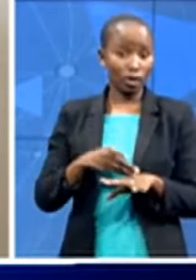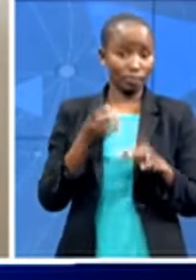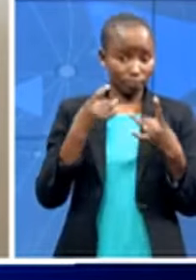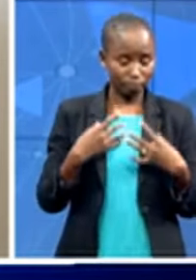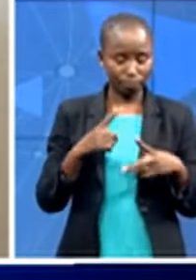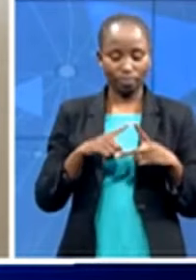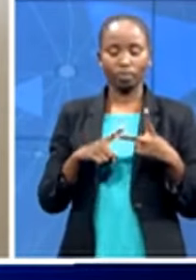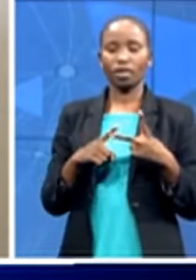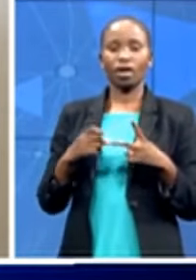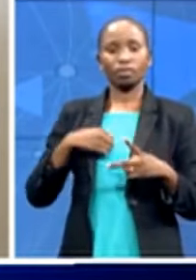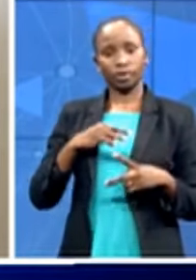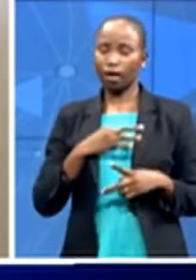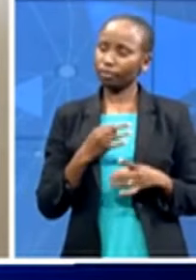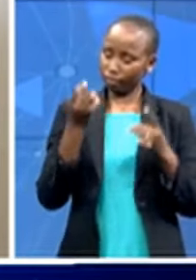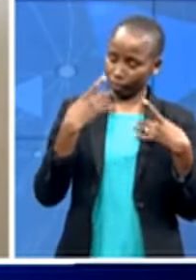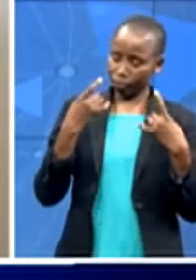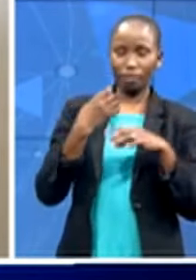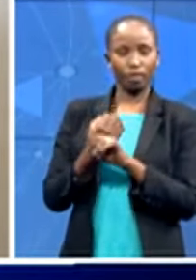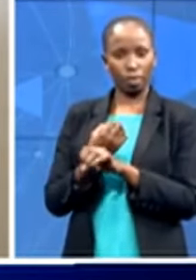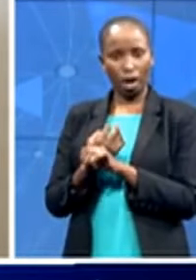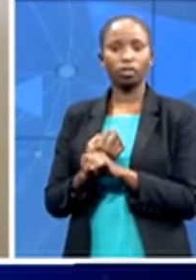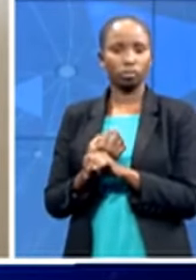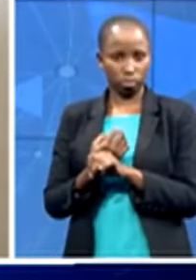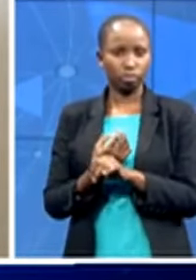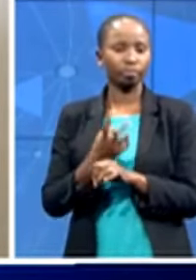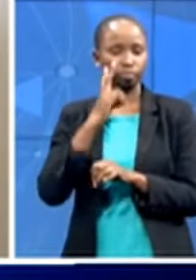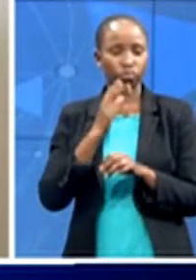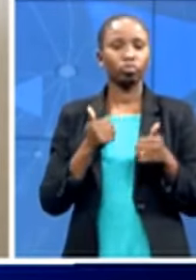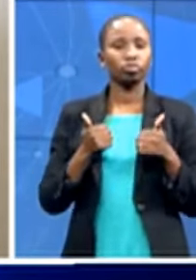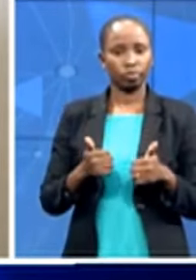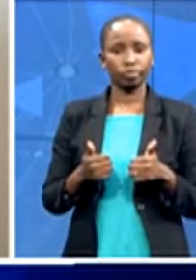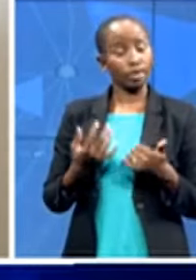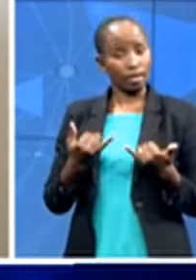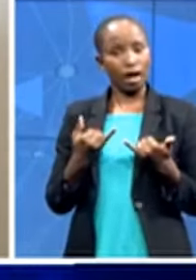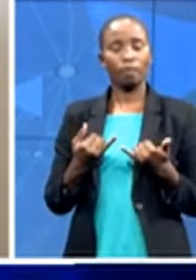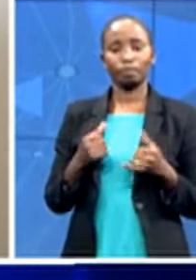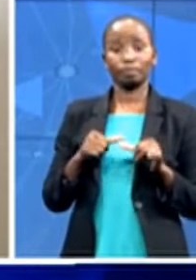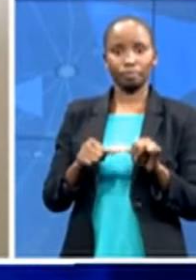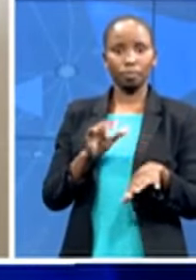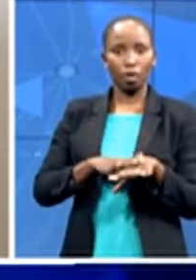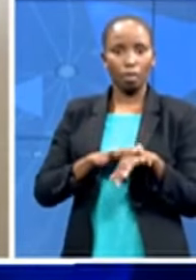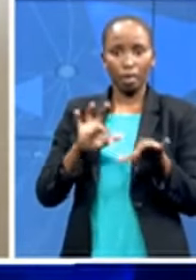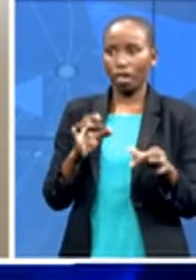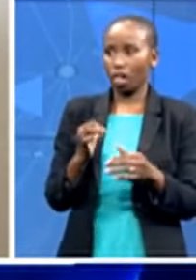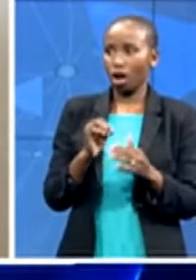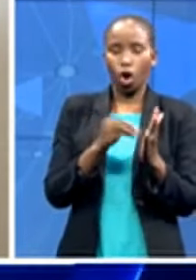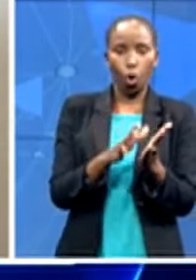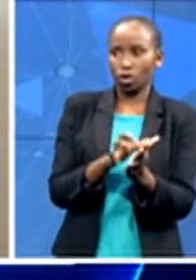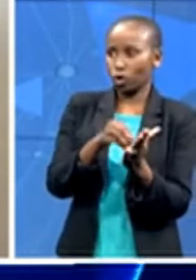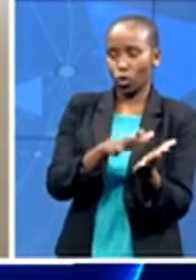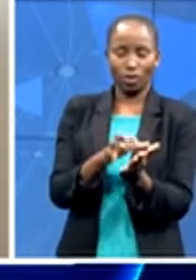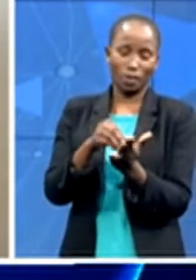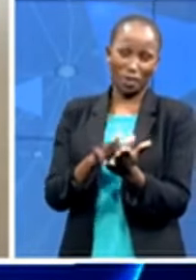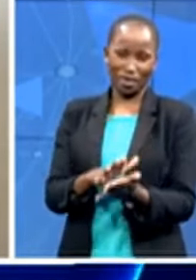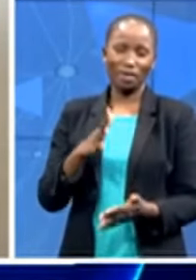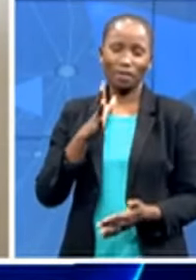on the fact that there's been continuous ordering of the consumables that go with these c-paps so they've made a huge difference because what they've